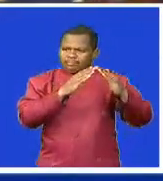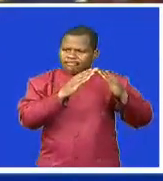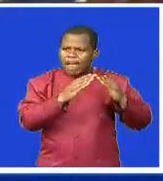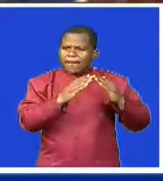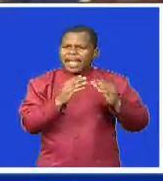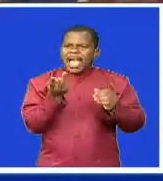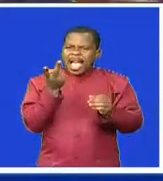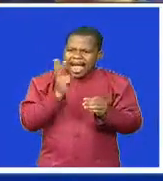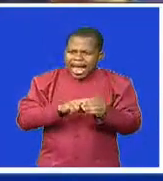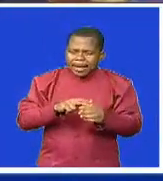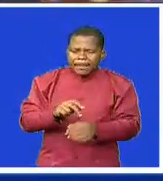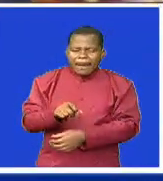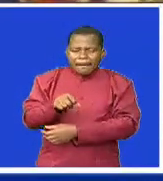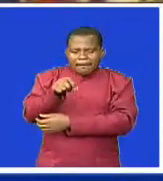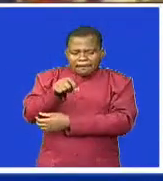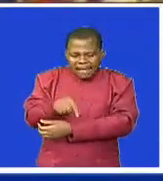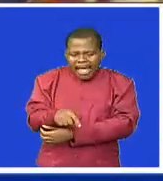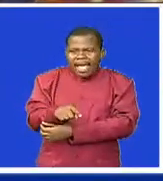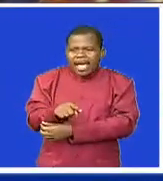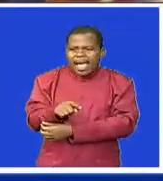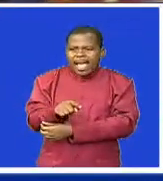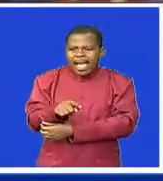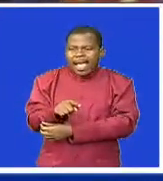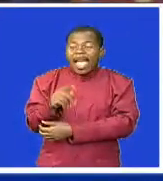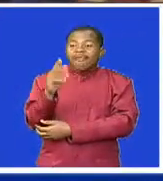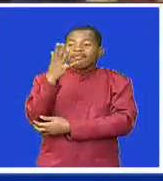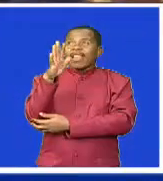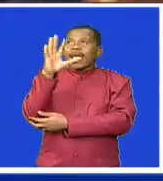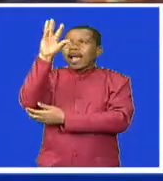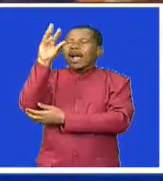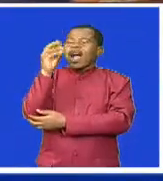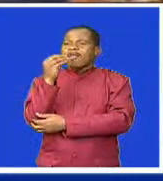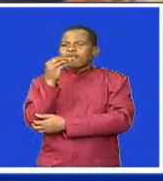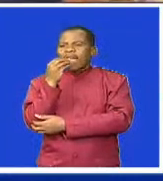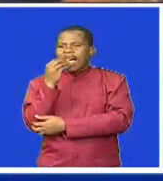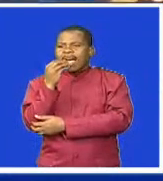as well as maize. For Swatini TV News, I'm Keanu MCB.